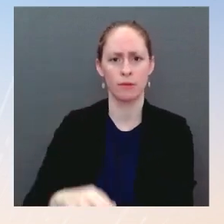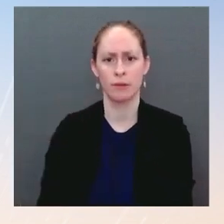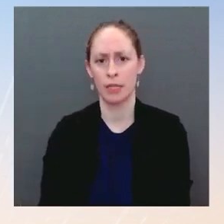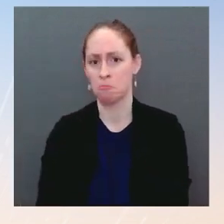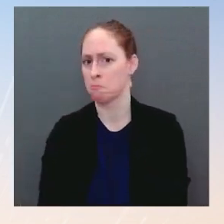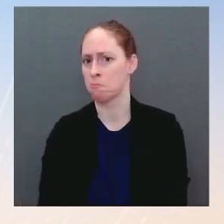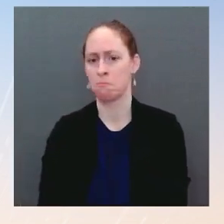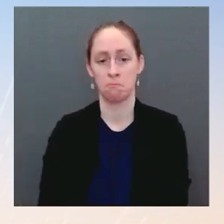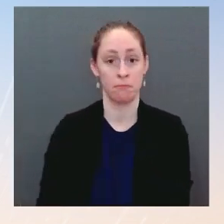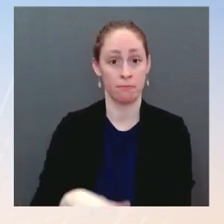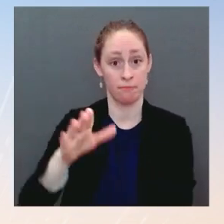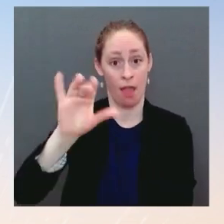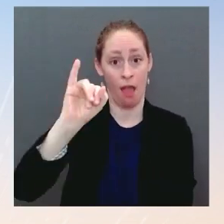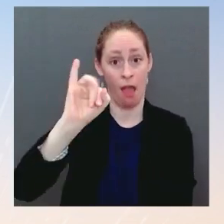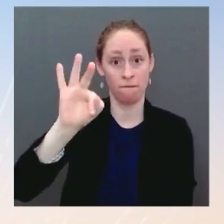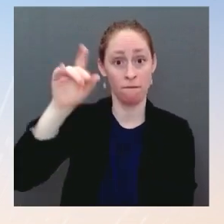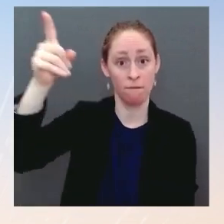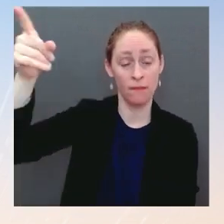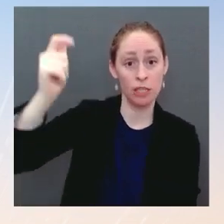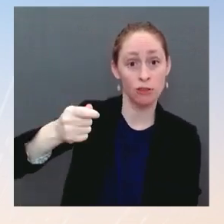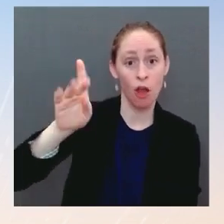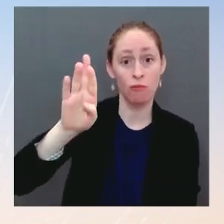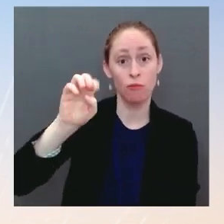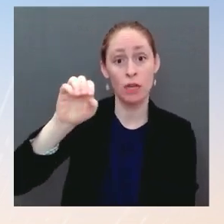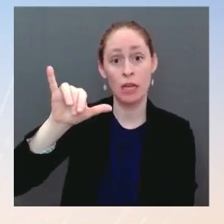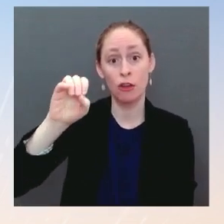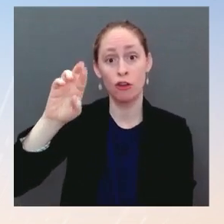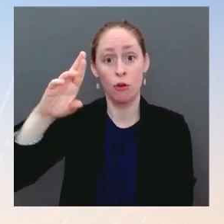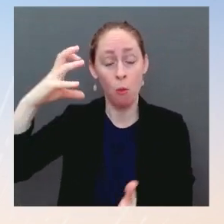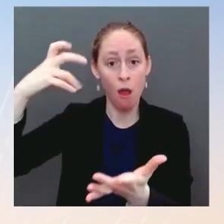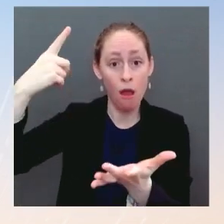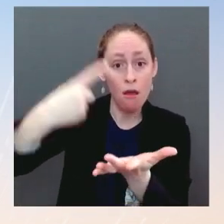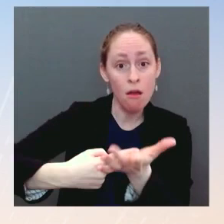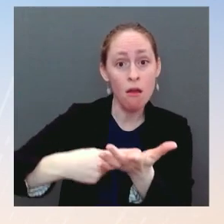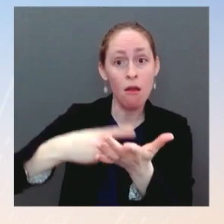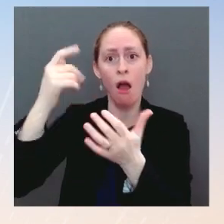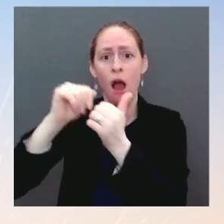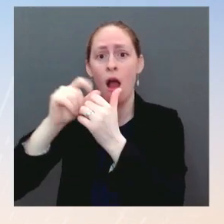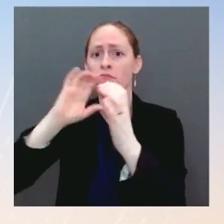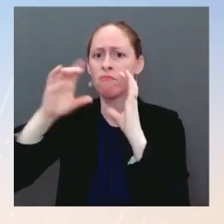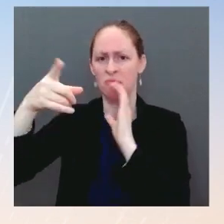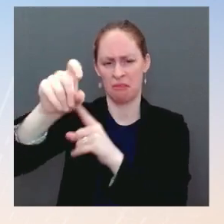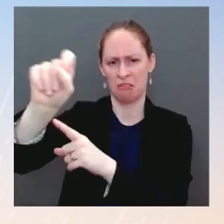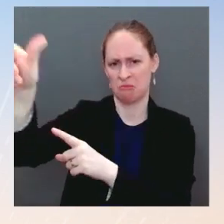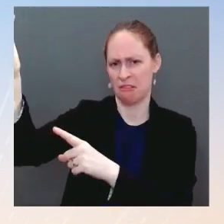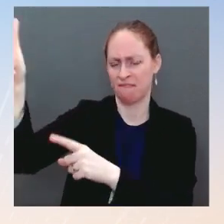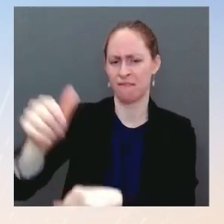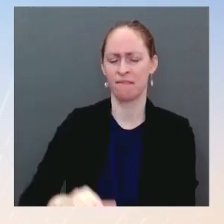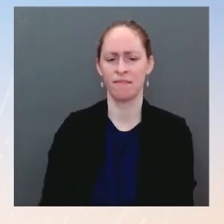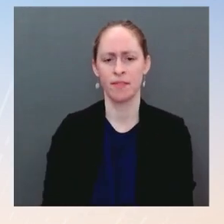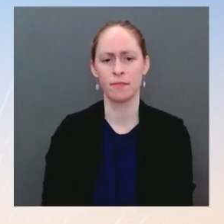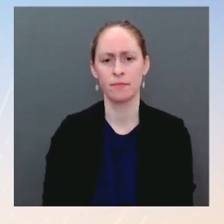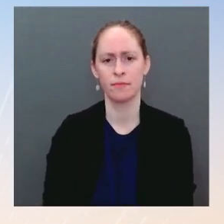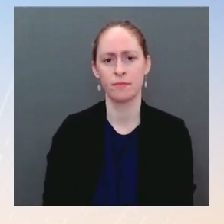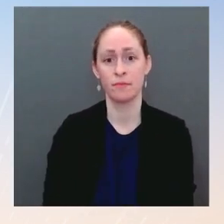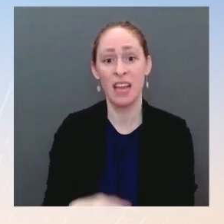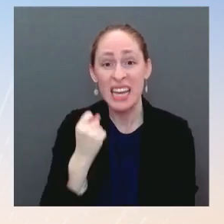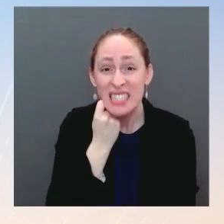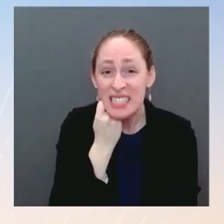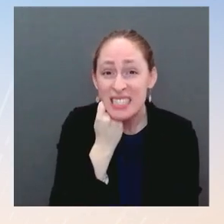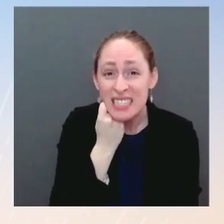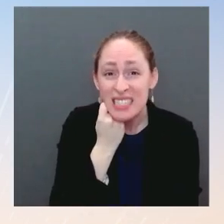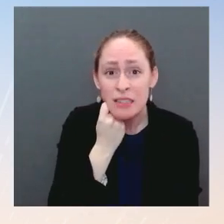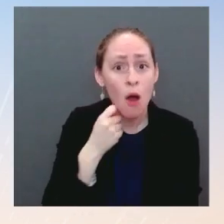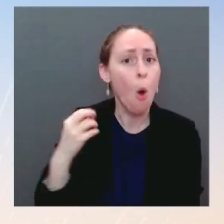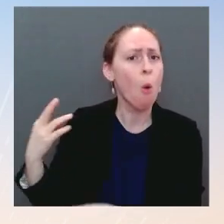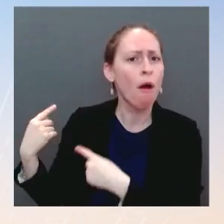notification process, he can certainly do that. The Can you say, I mean, have they spoken within the last couple of months? Have they spoken several times over the last